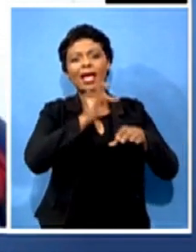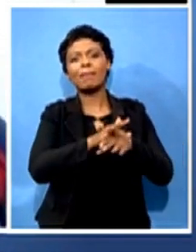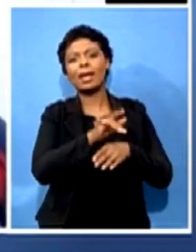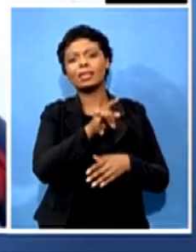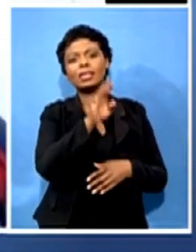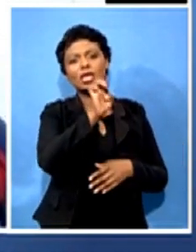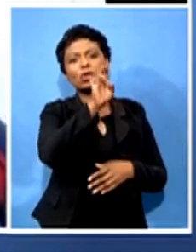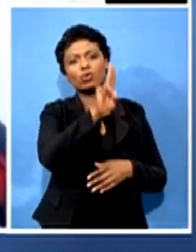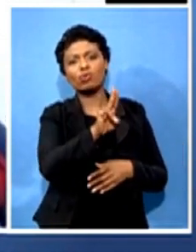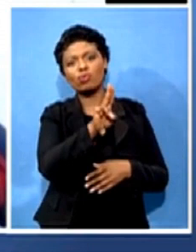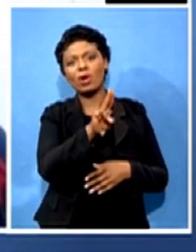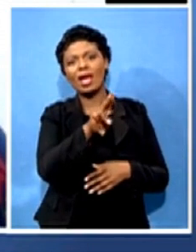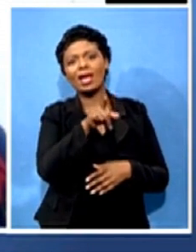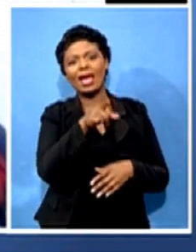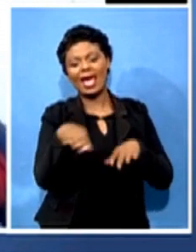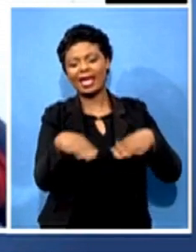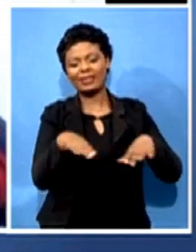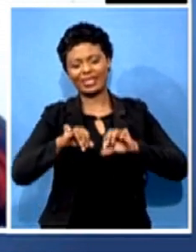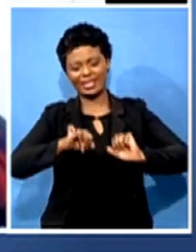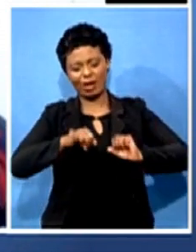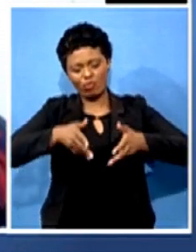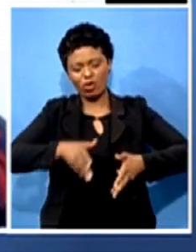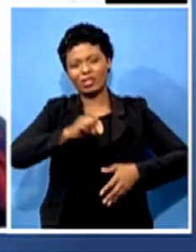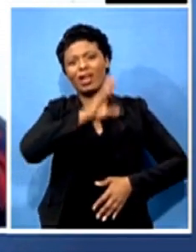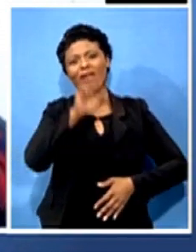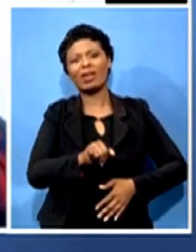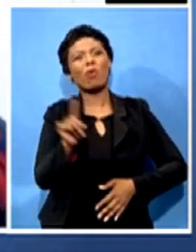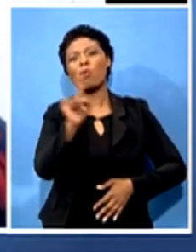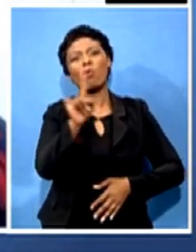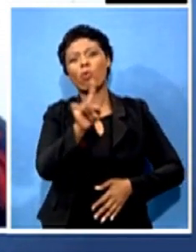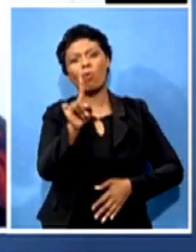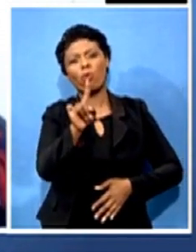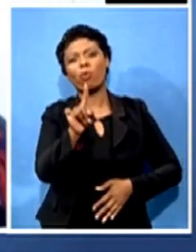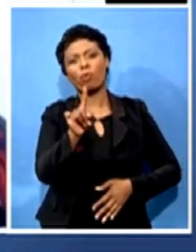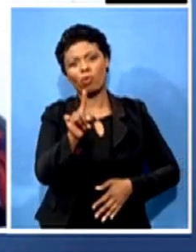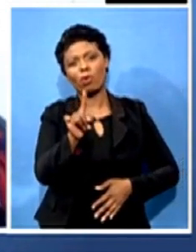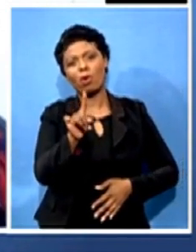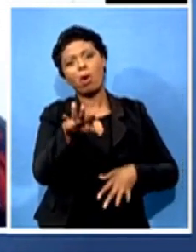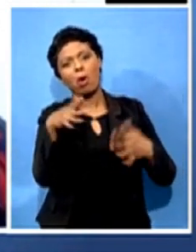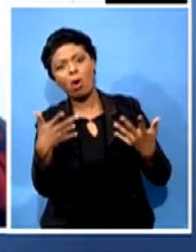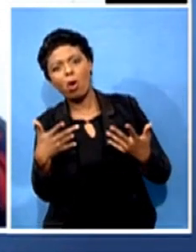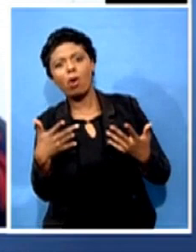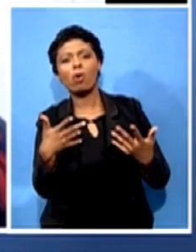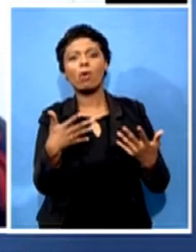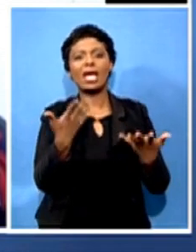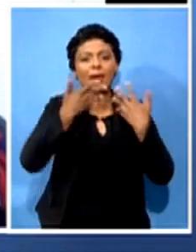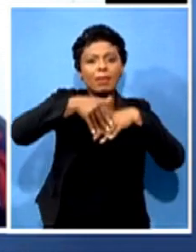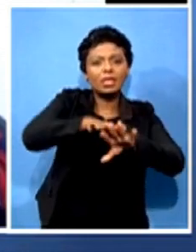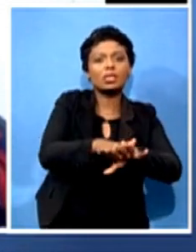find in terms of the, what to say, the design and implementation of local content regulations in South Africa?